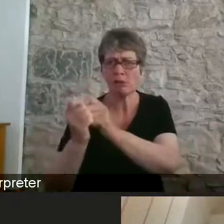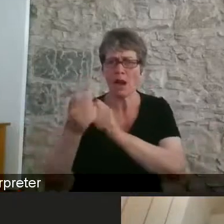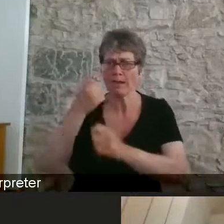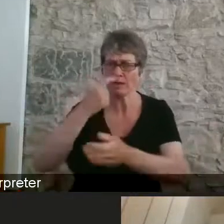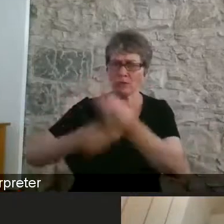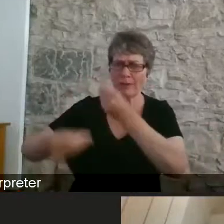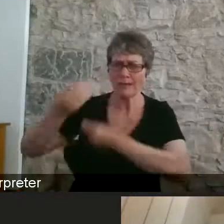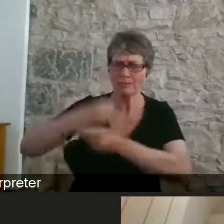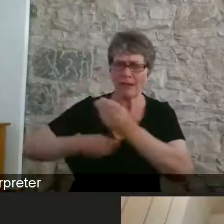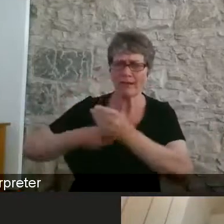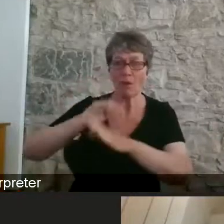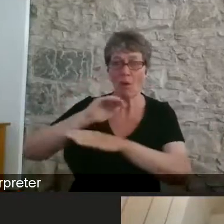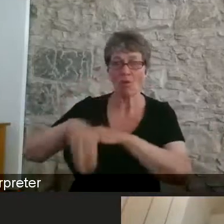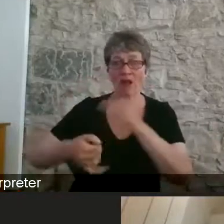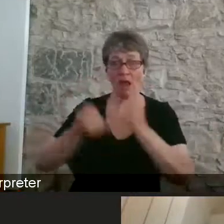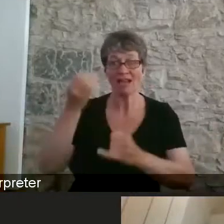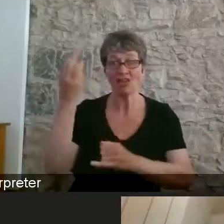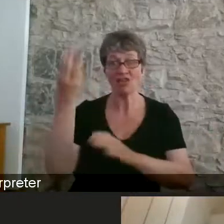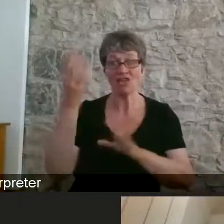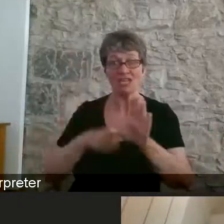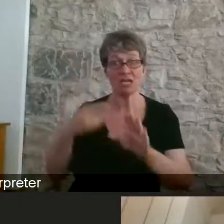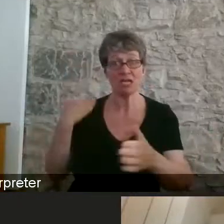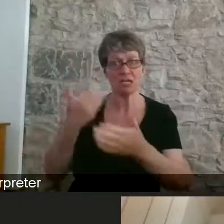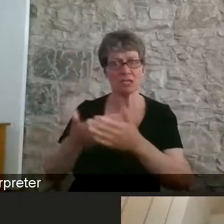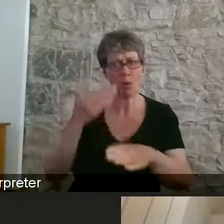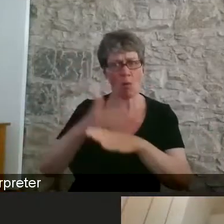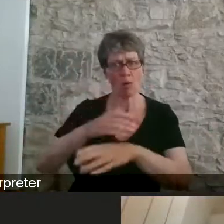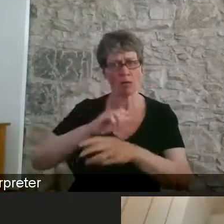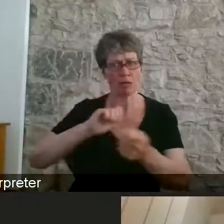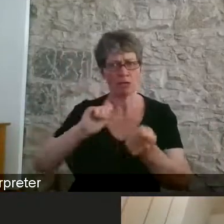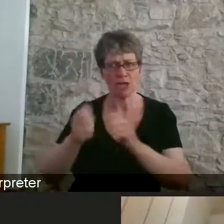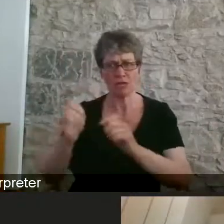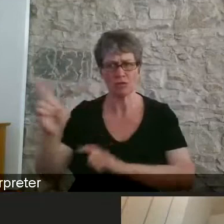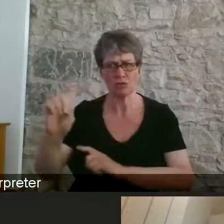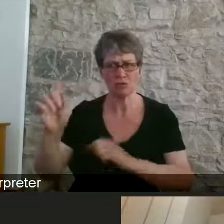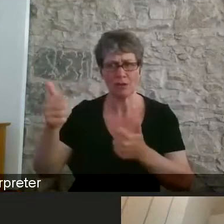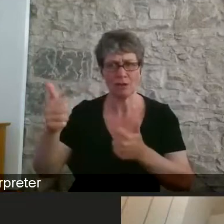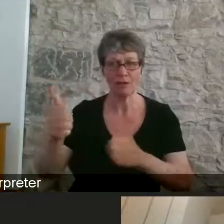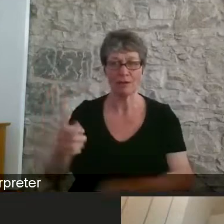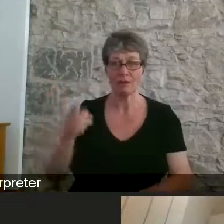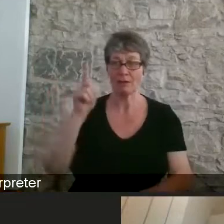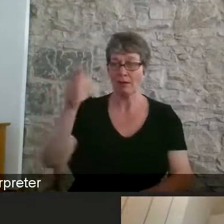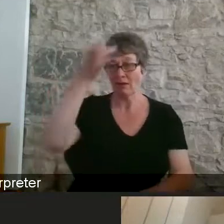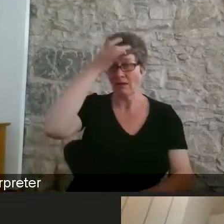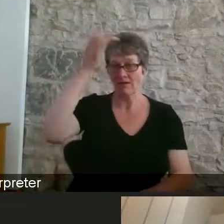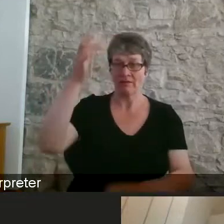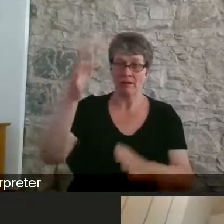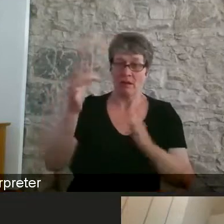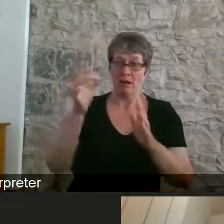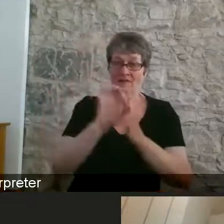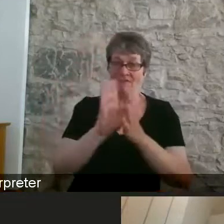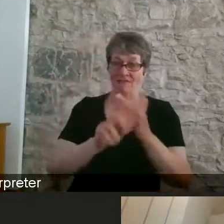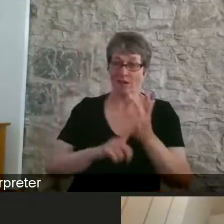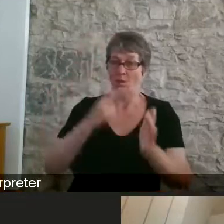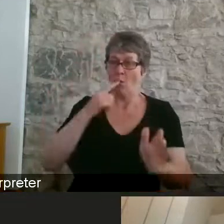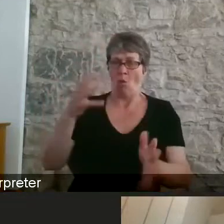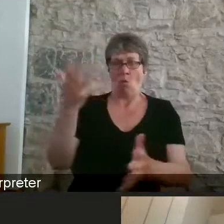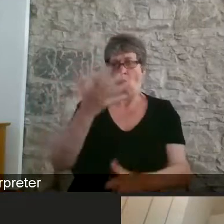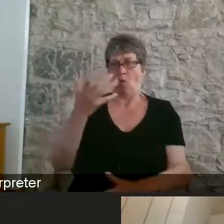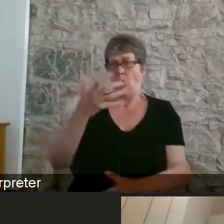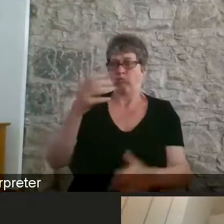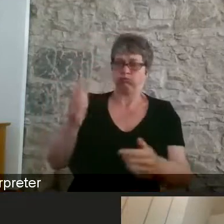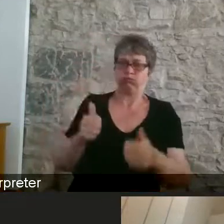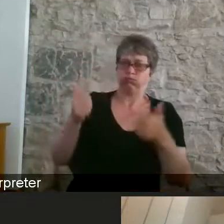three years ago? Professor Well, that is a $64,000 million question and a very important one, because really